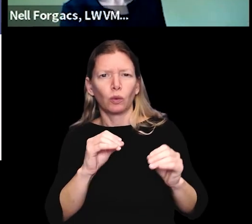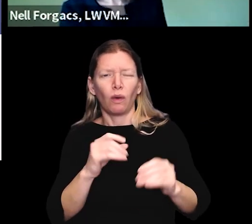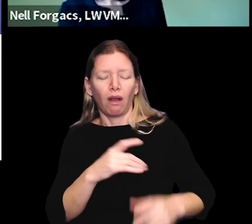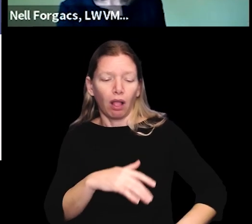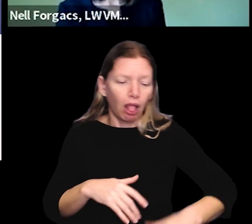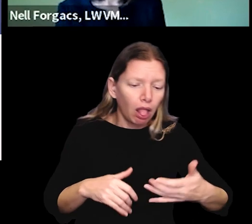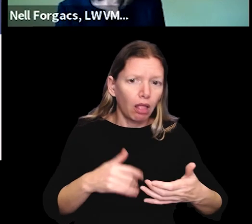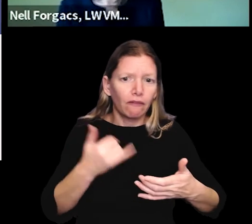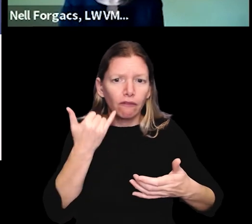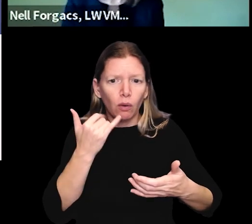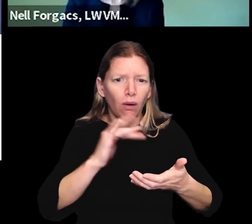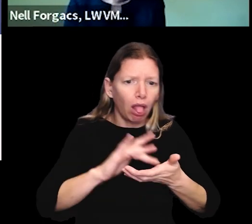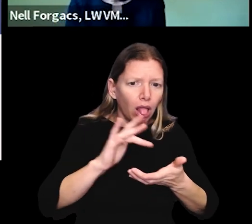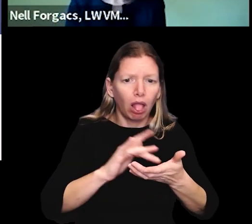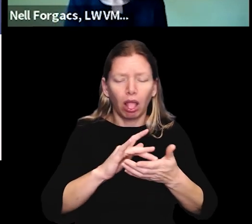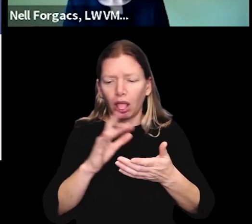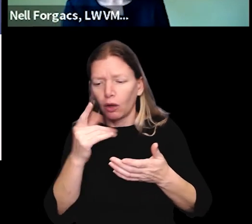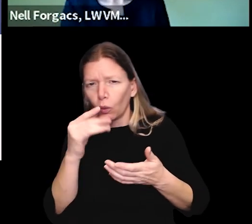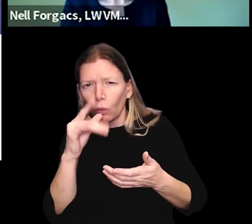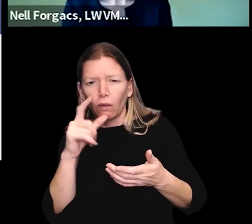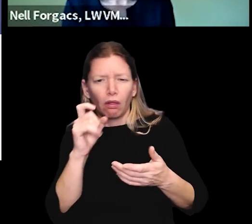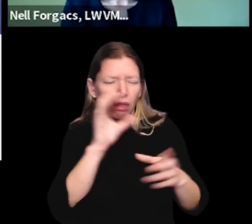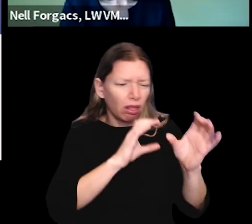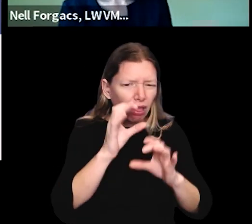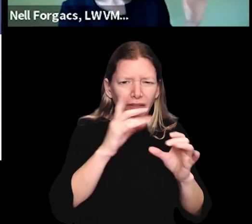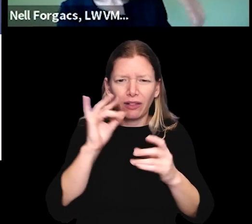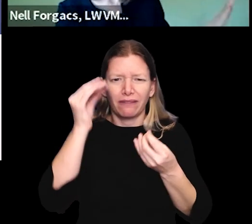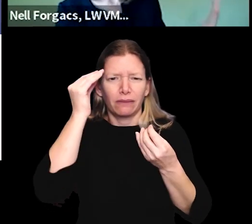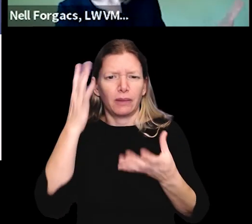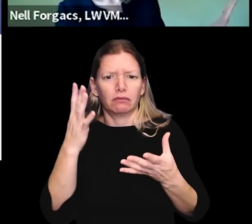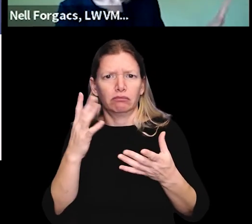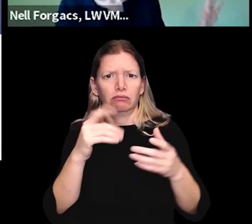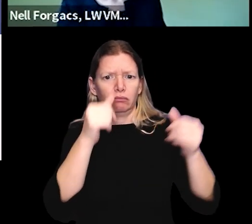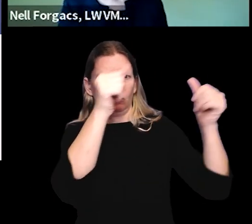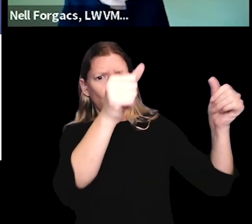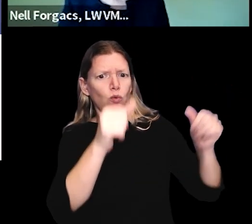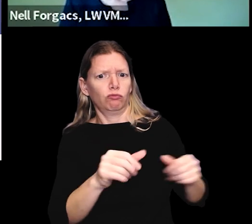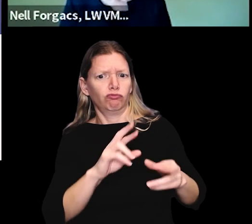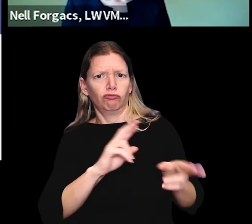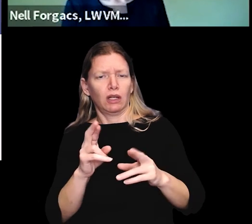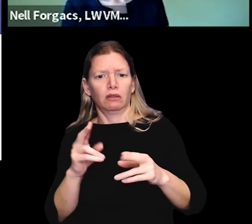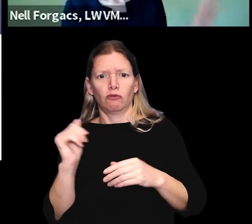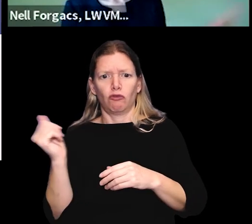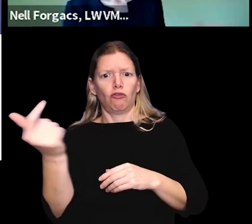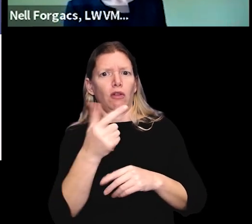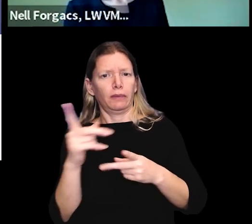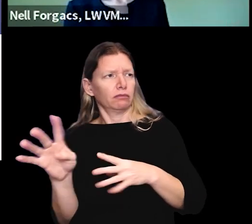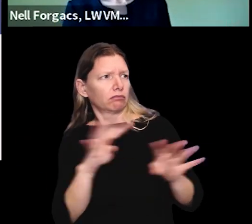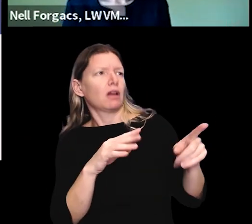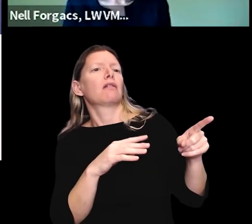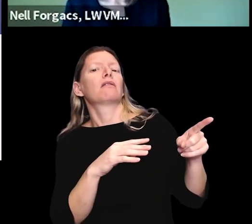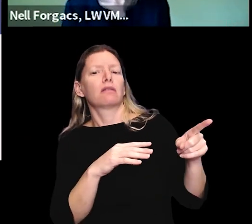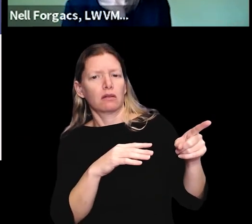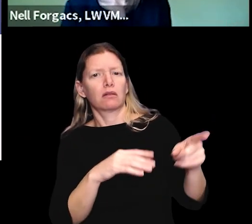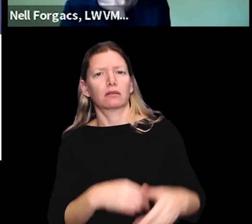are. No fumbling for your phone, no fumbling fumbling to search it out and see on Google, just it's right there and ready so that people can